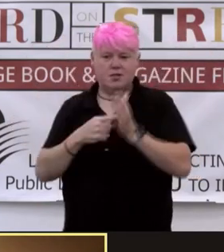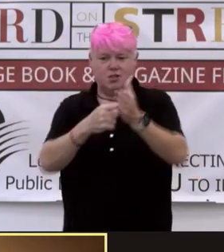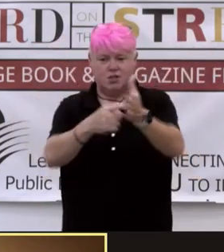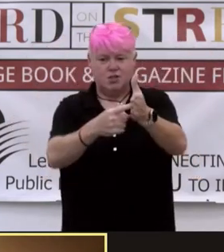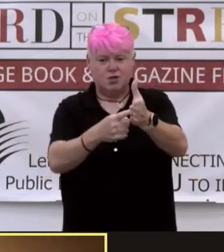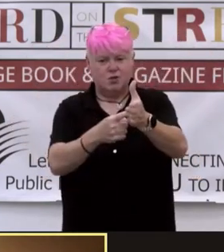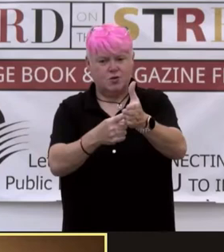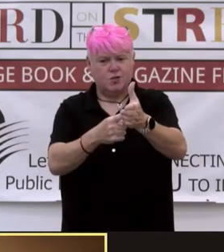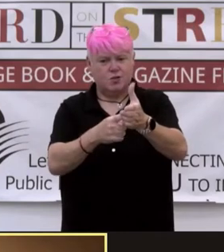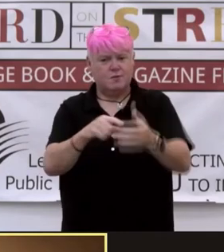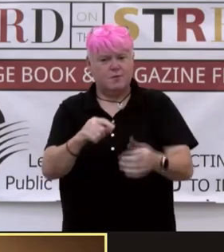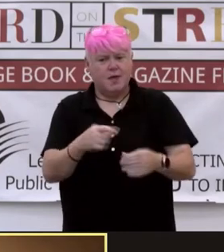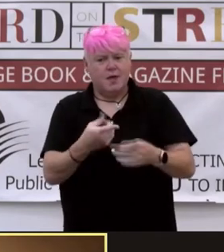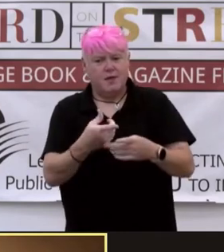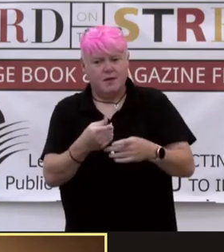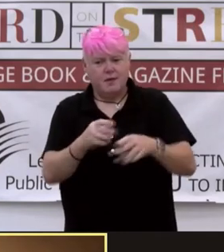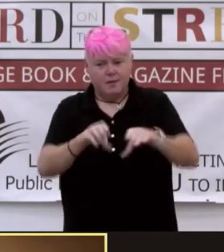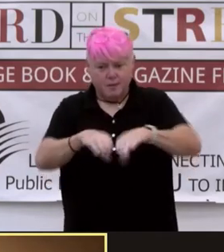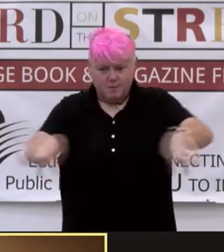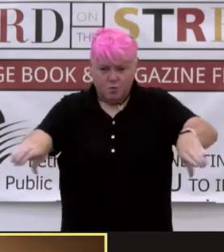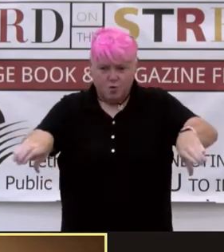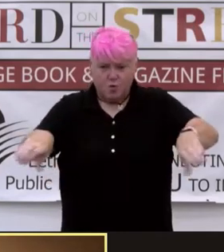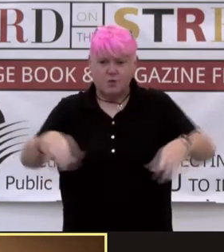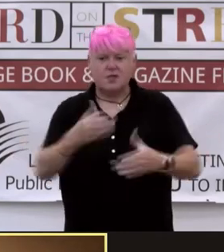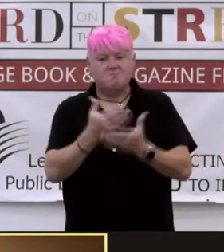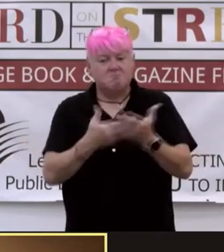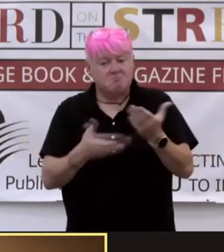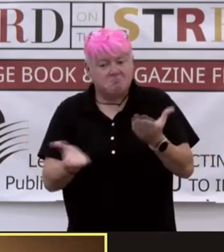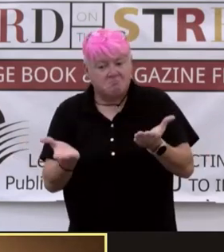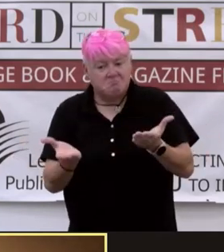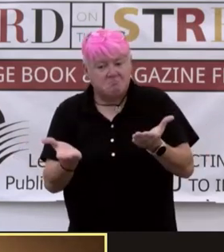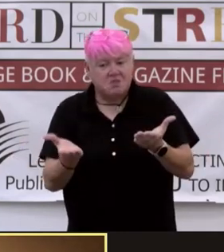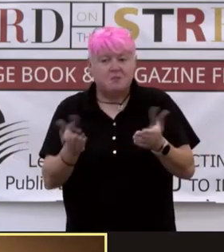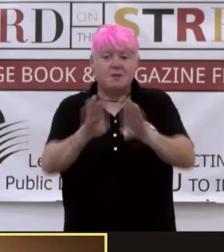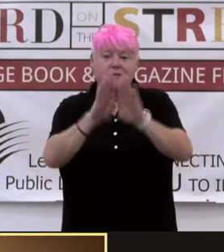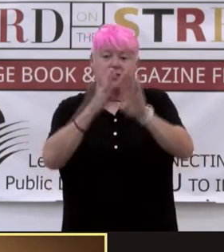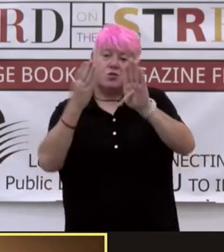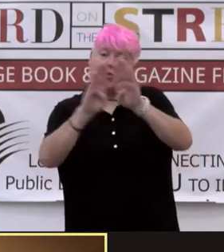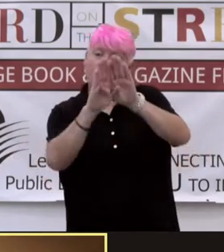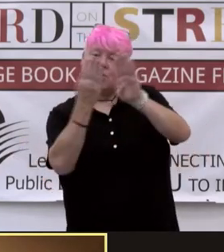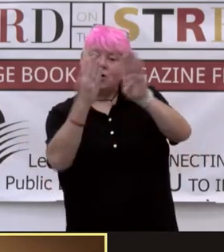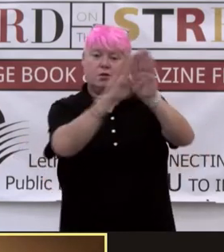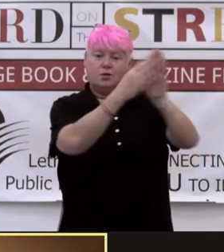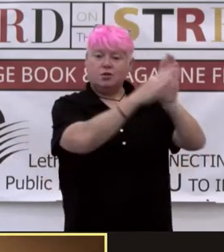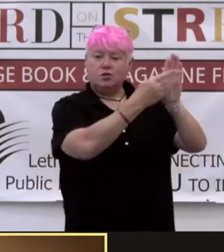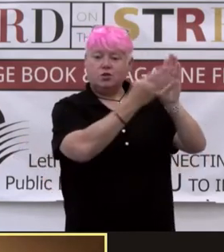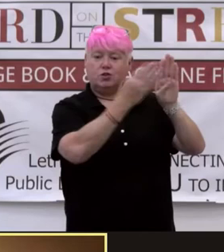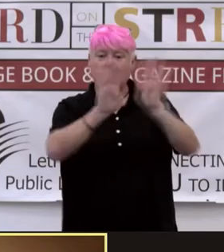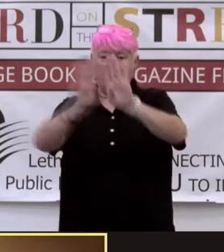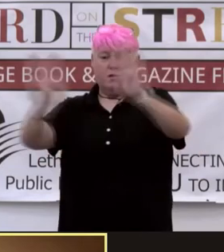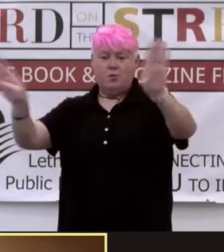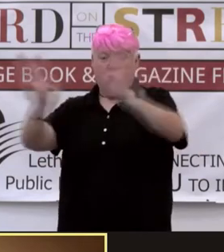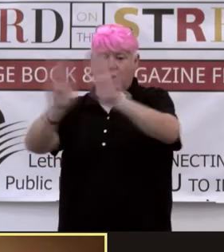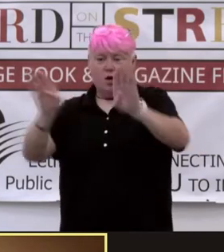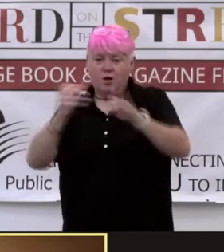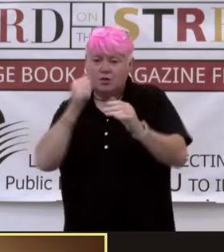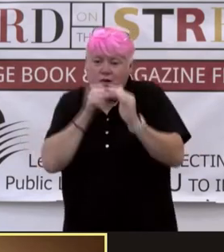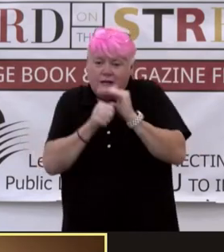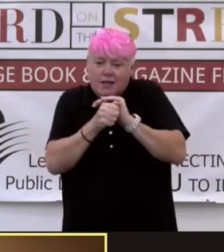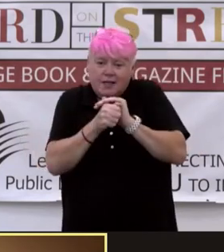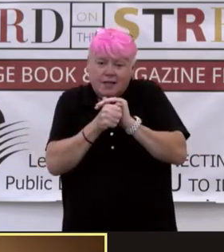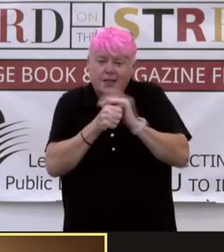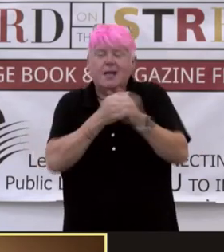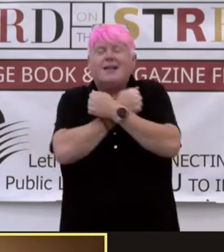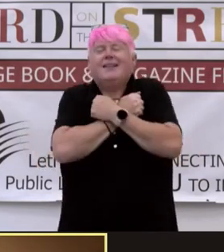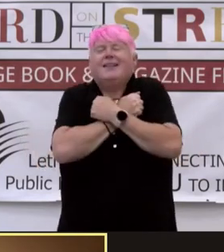poetry, sometimes written, sometimes drawn, on doors and doorsteps, on the walls and in hidden alcoves. Love letters to the